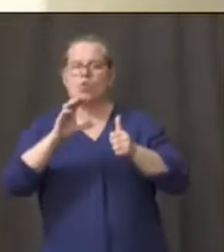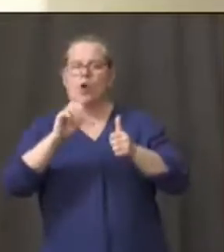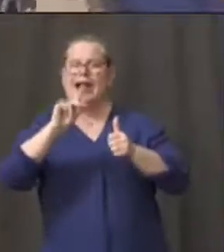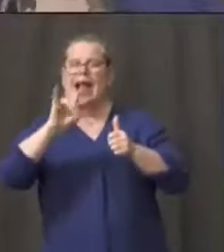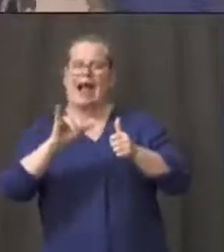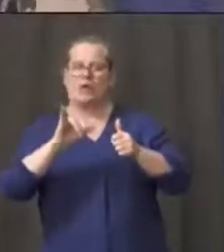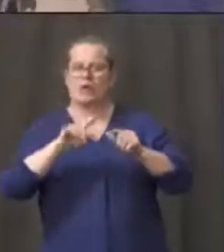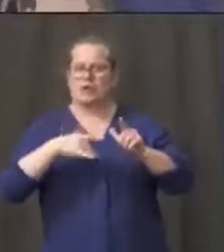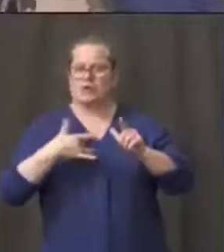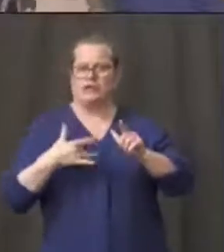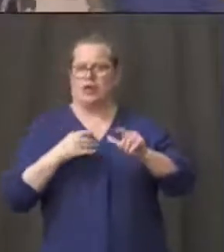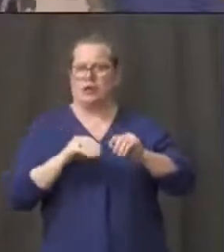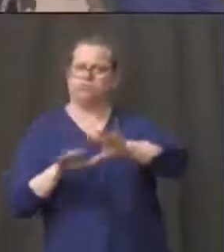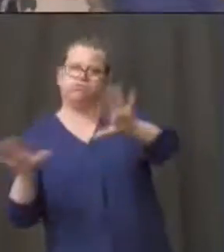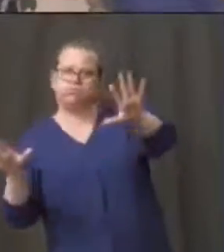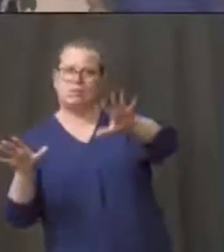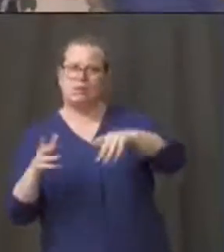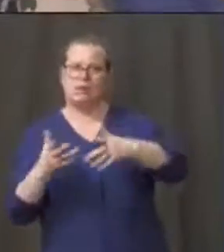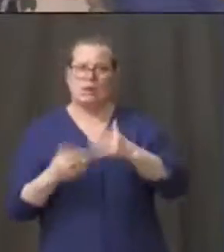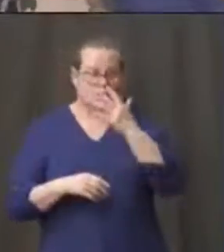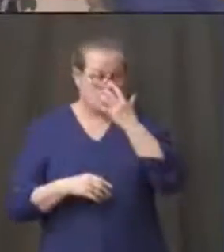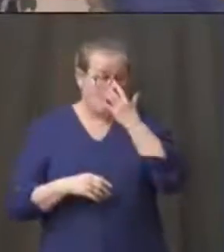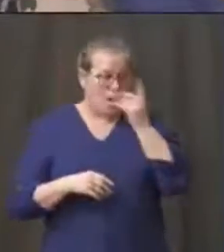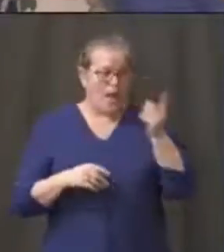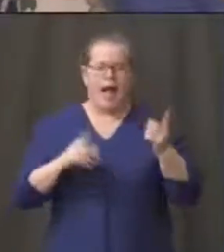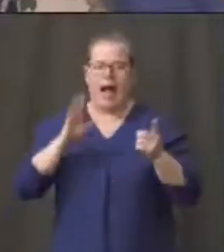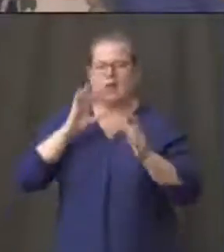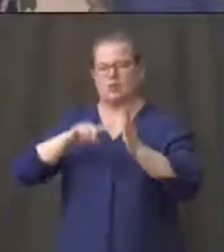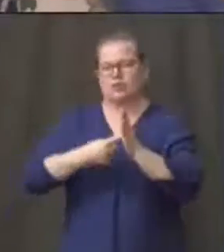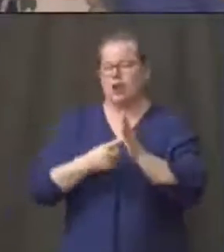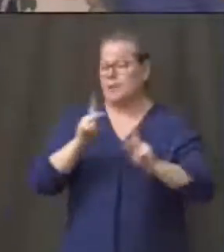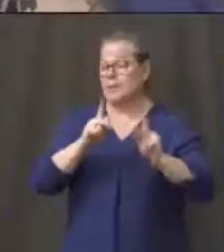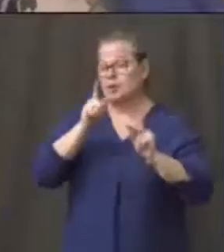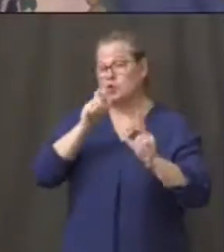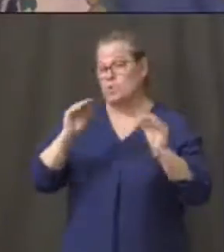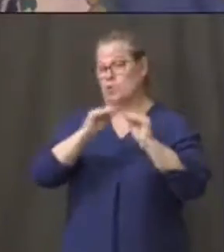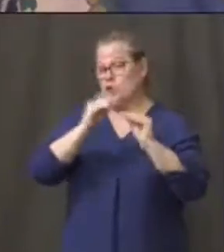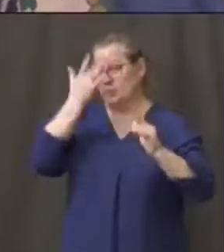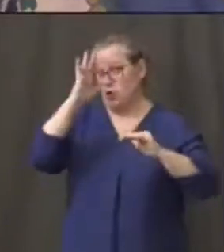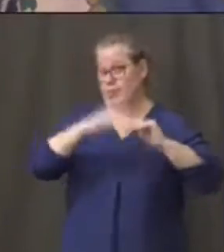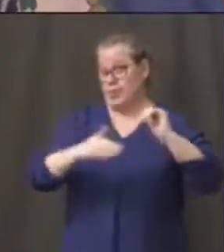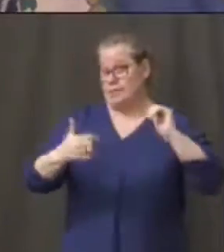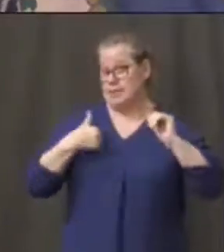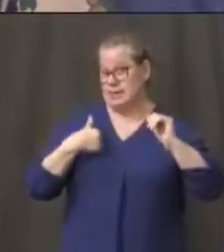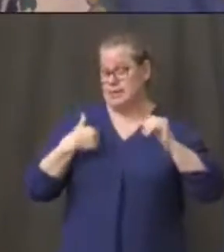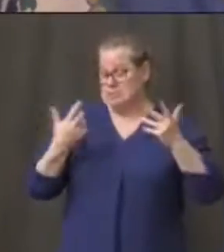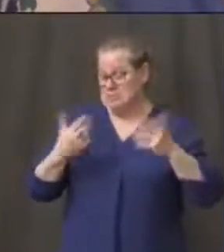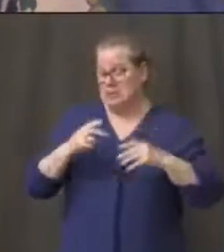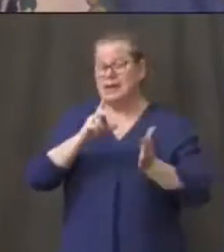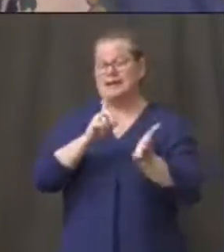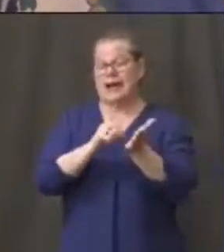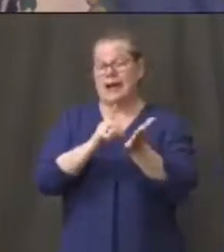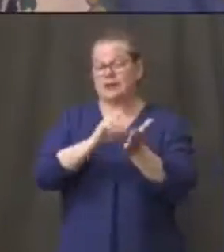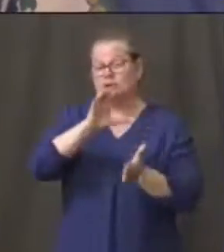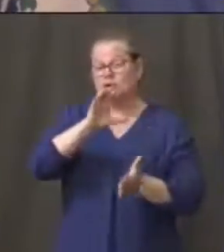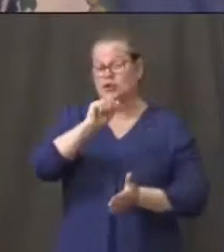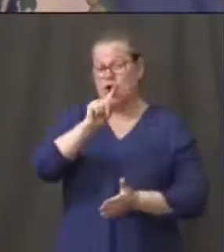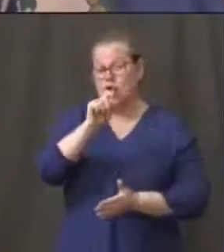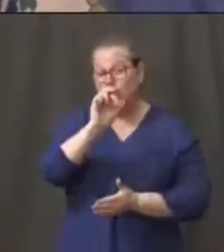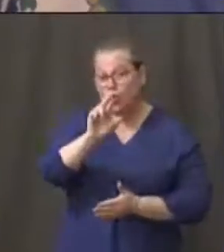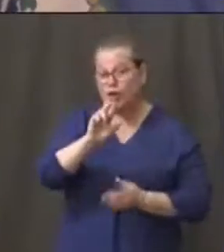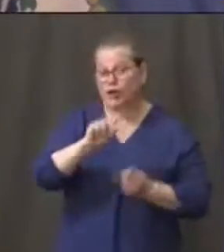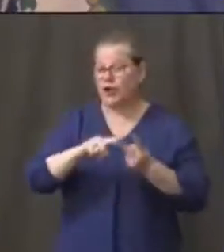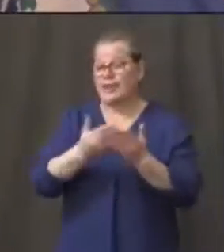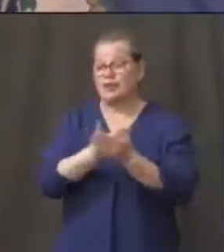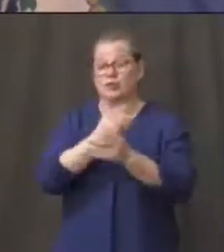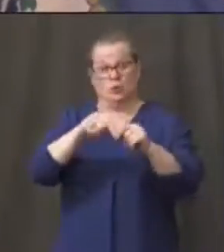I'll start and all I'm doing is repeating things that people smarter than me have told me like Dr. Carter and the new team that we've got